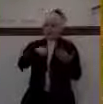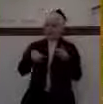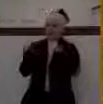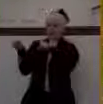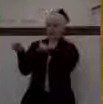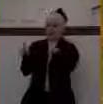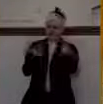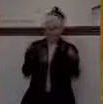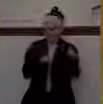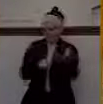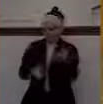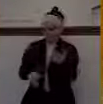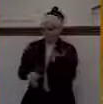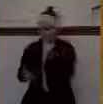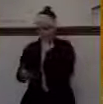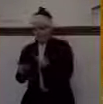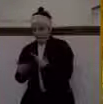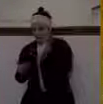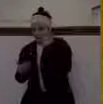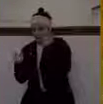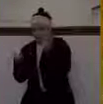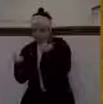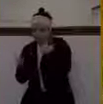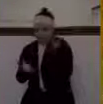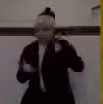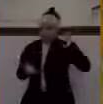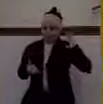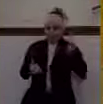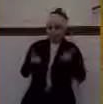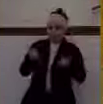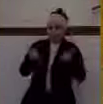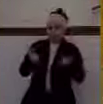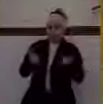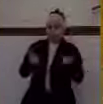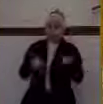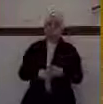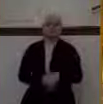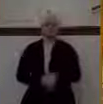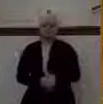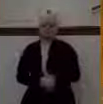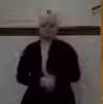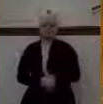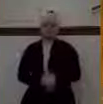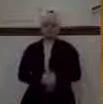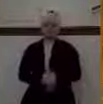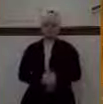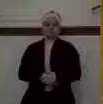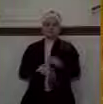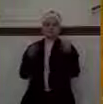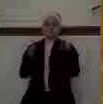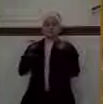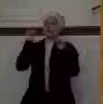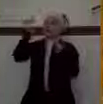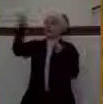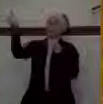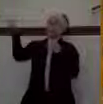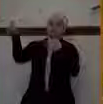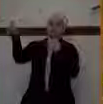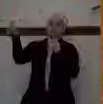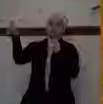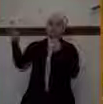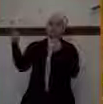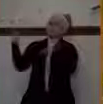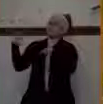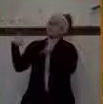off than they were five years ago since he was the king. But no one asked God how things were going.